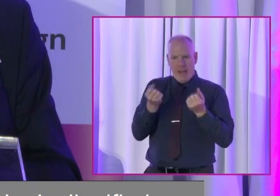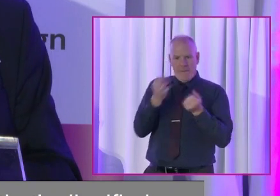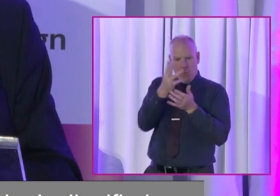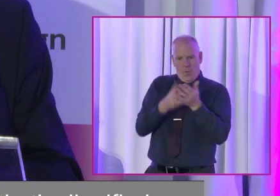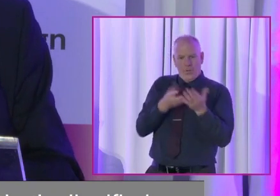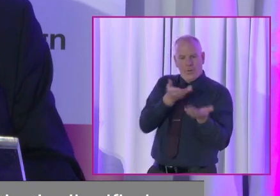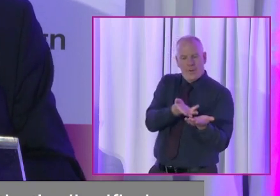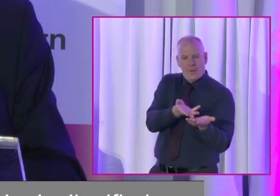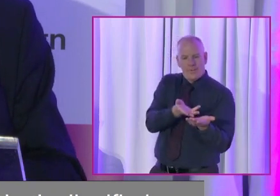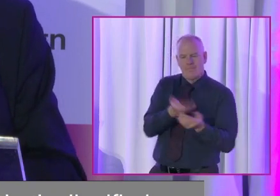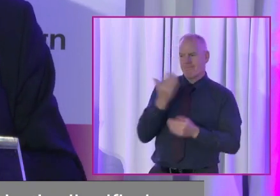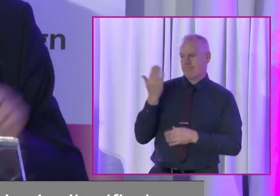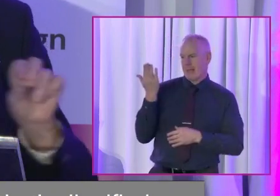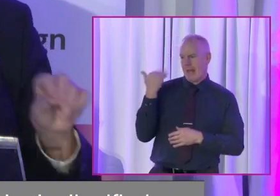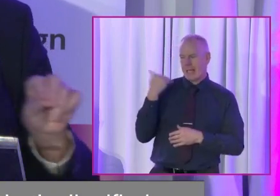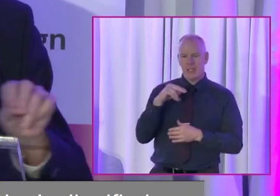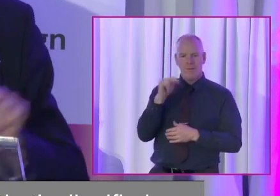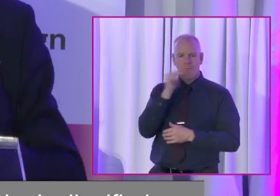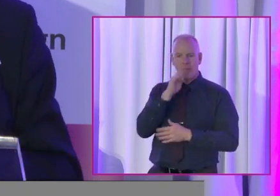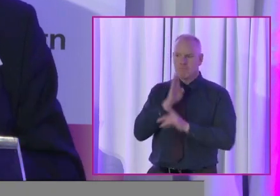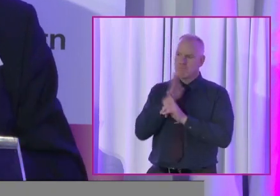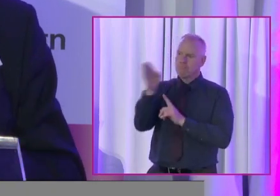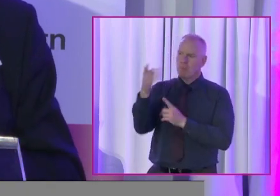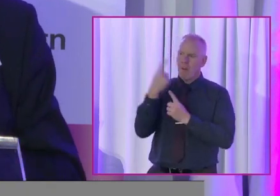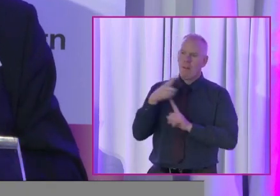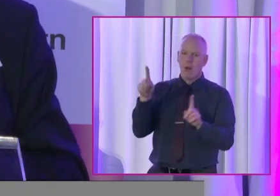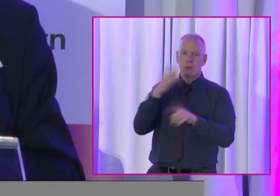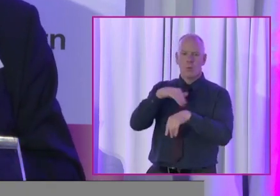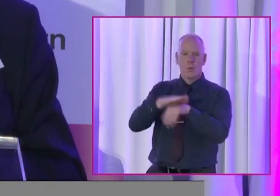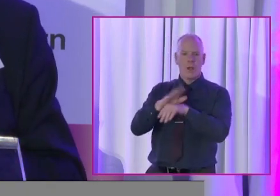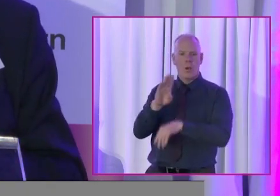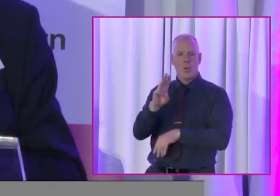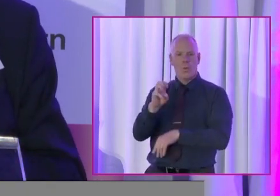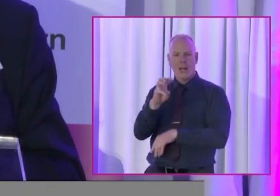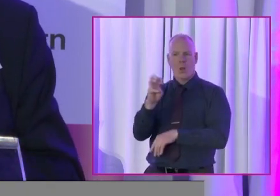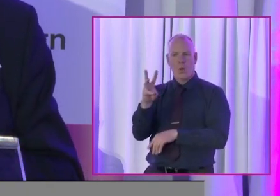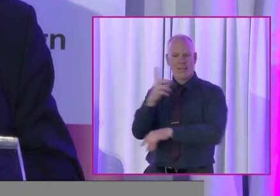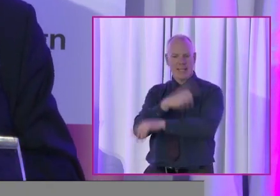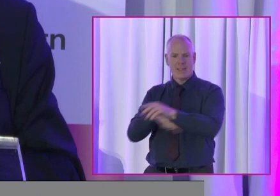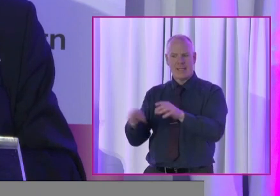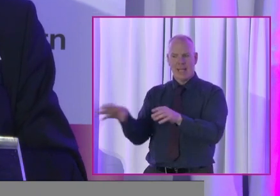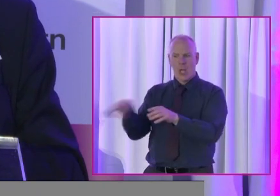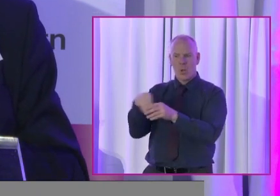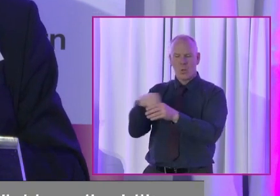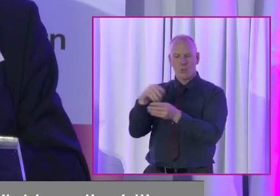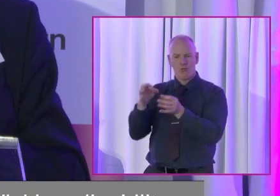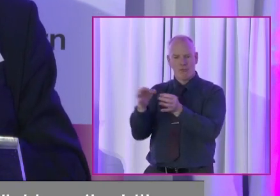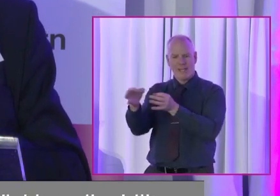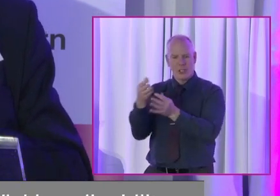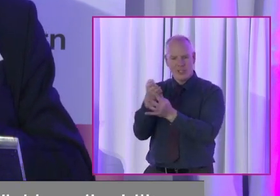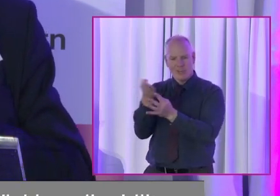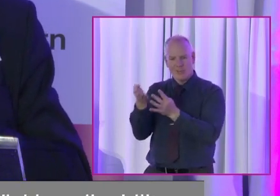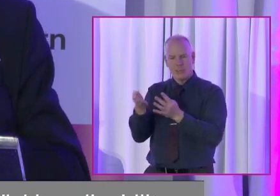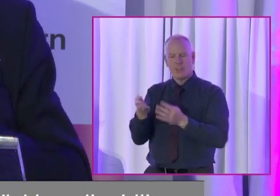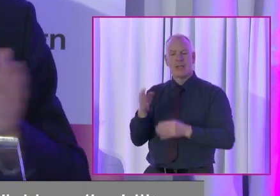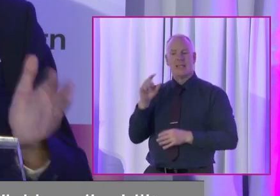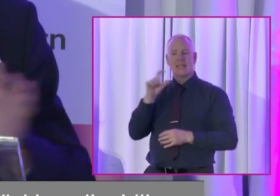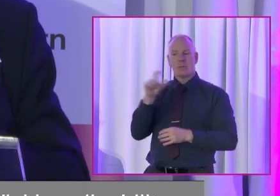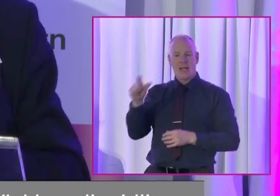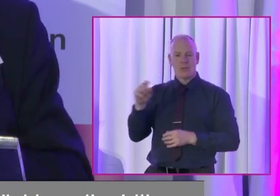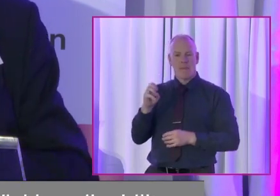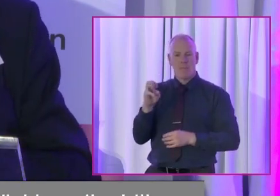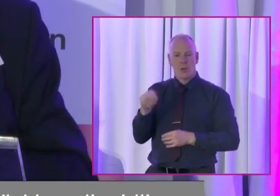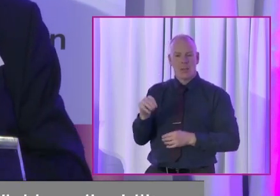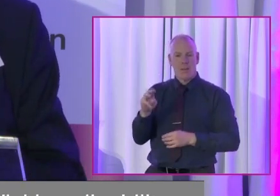Last Friday, I attended the launch of the Wicklow Disability Inclusion Strategy. Councillor Miriam Murphy, a